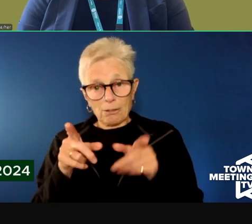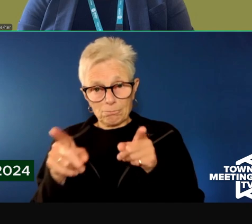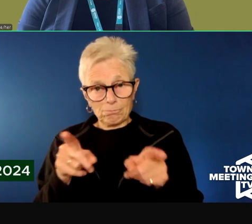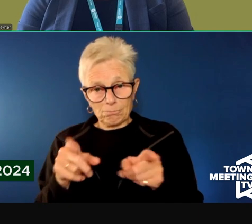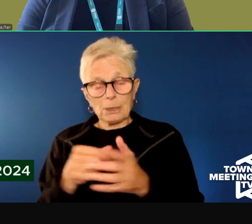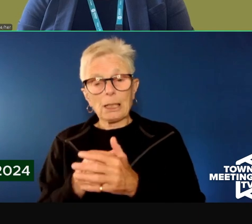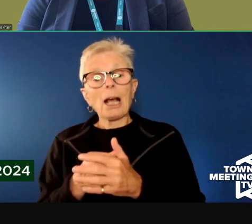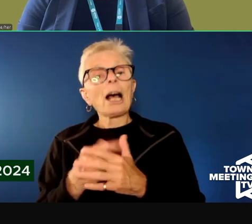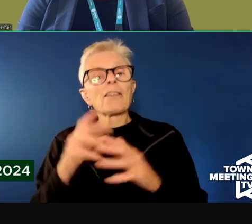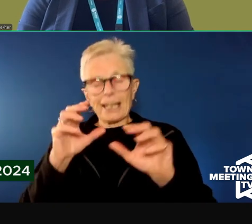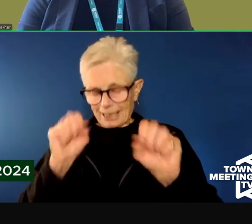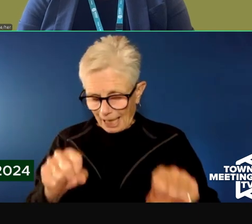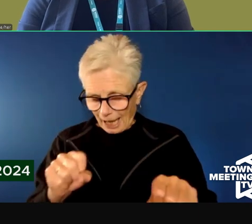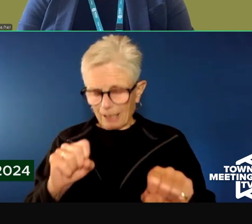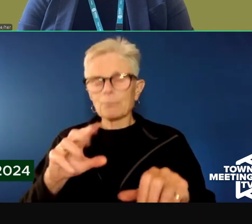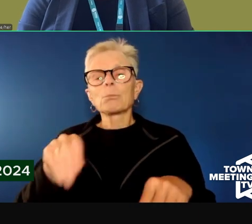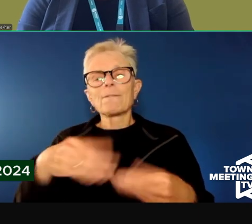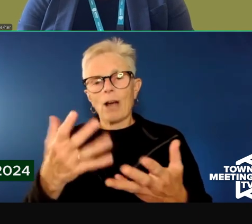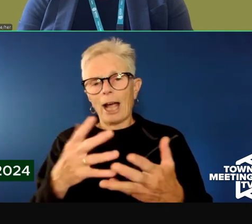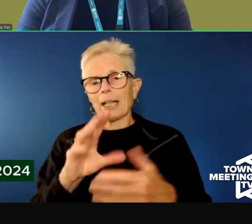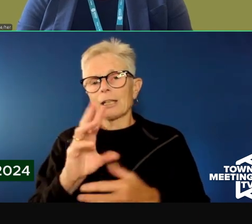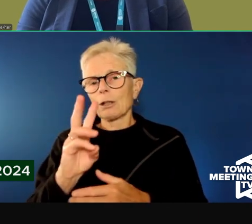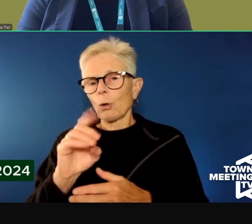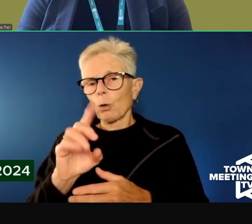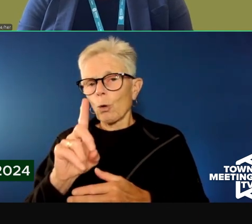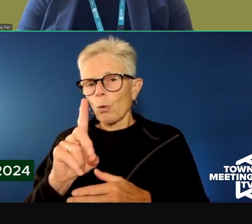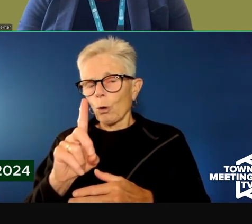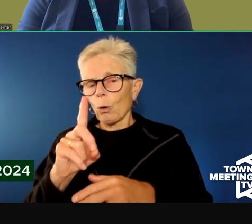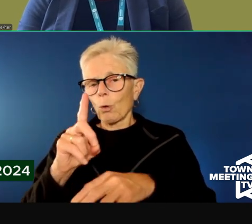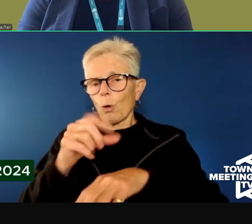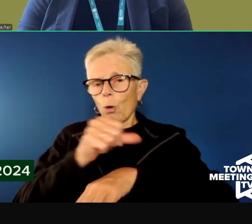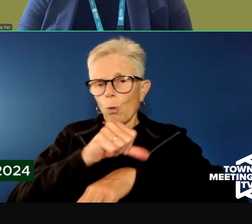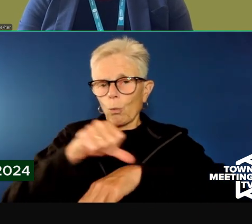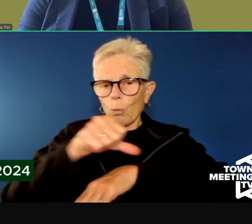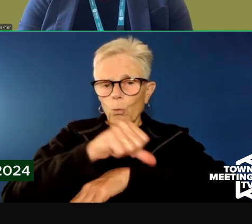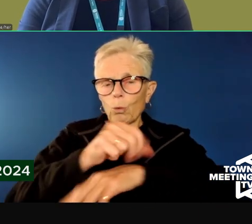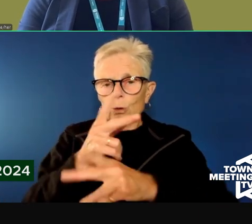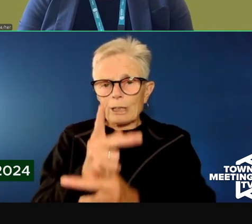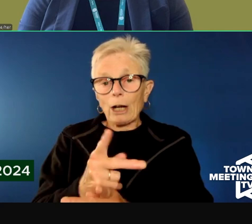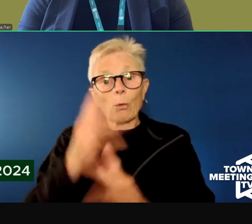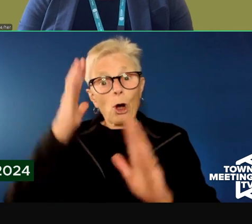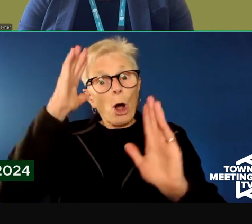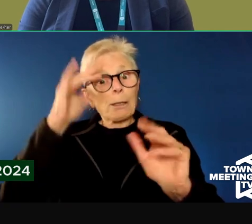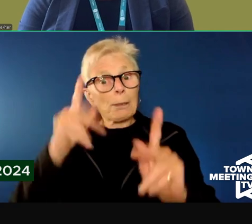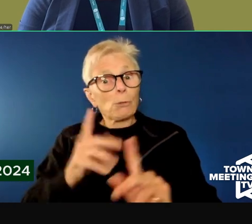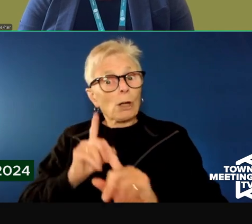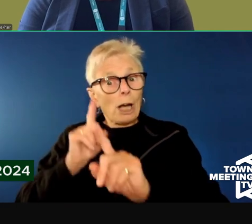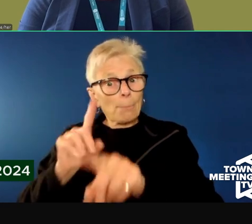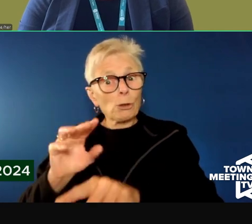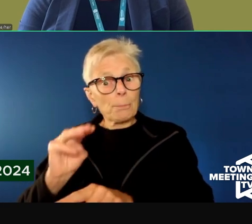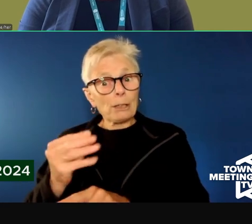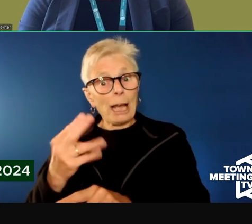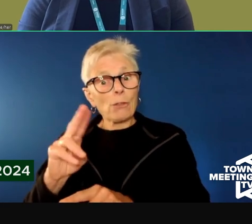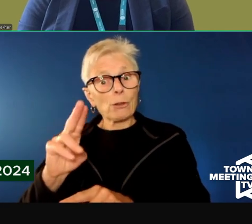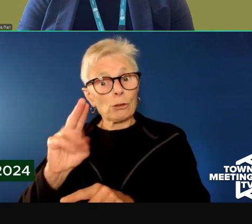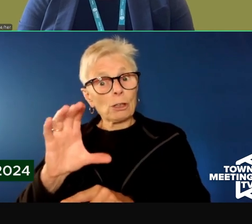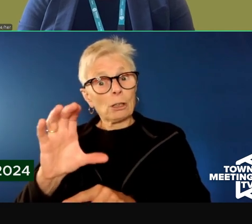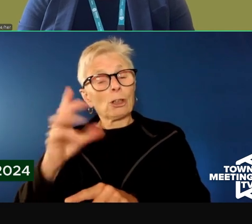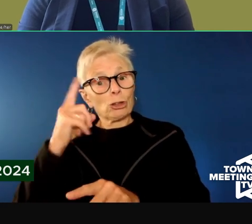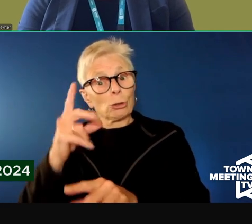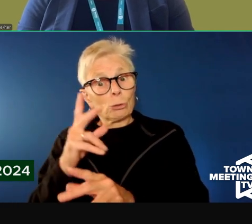provide wound care. We are we are hoping that people will come to mental health urgent care for wound care when they need to,